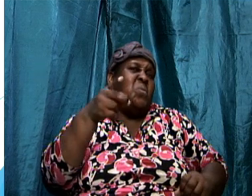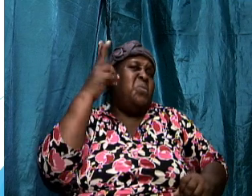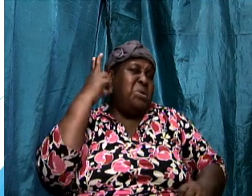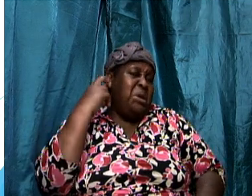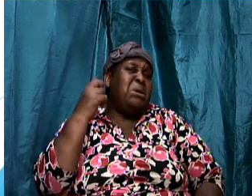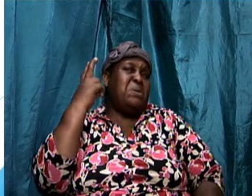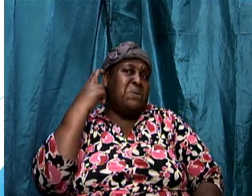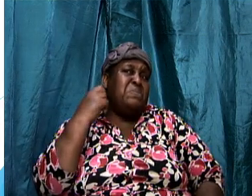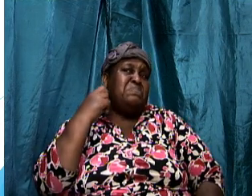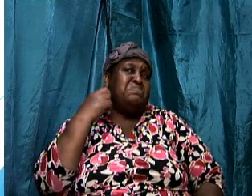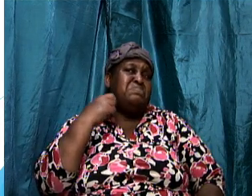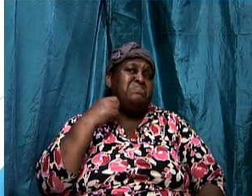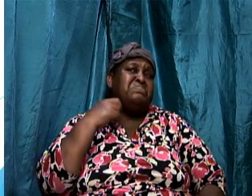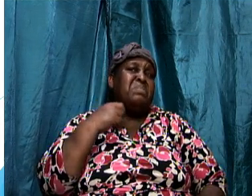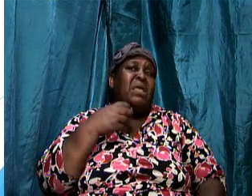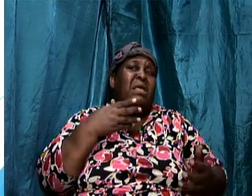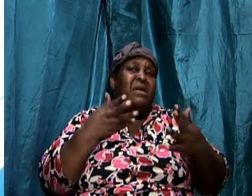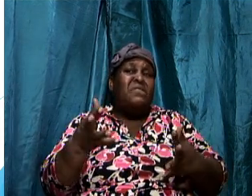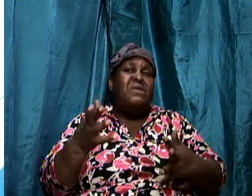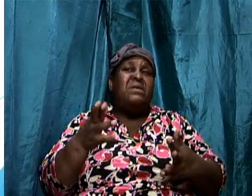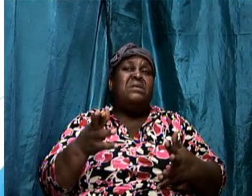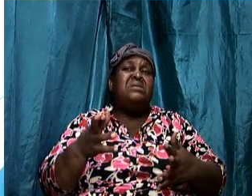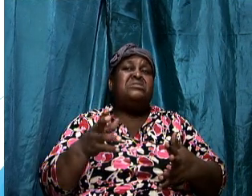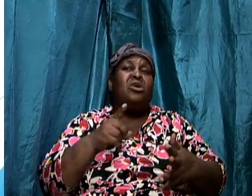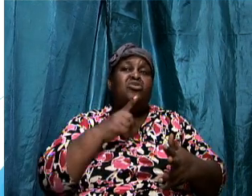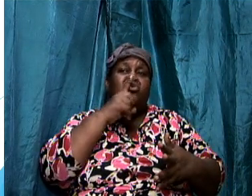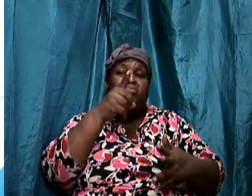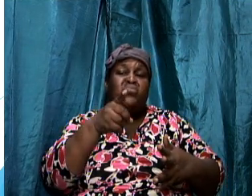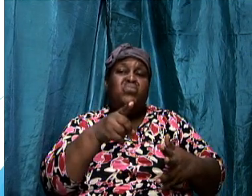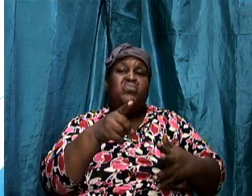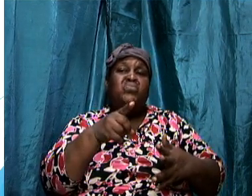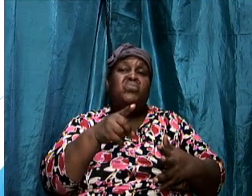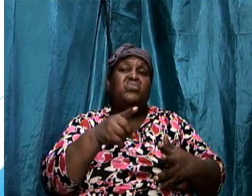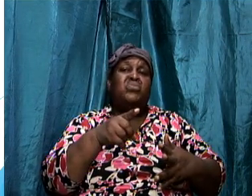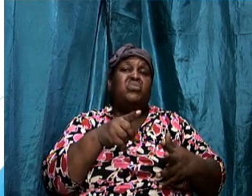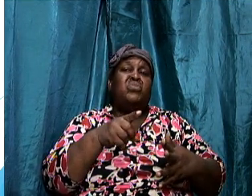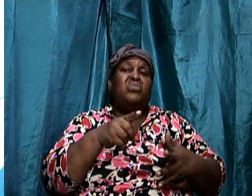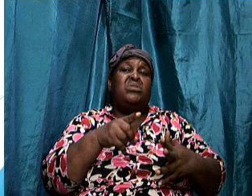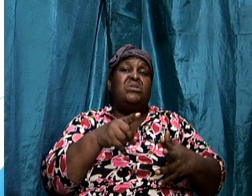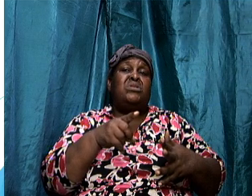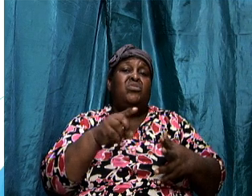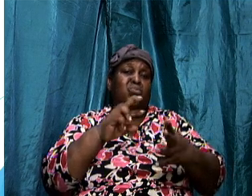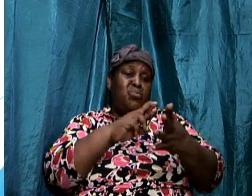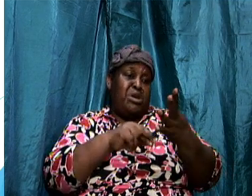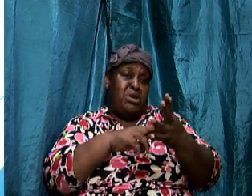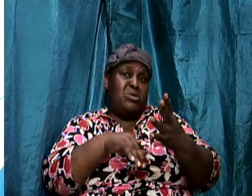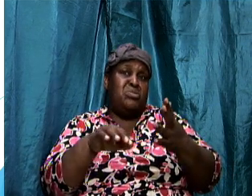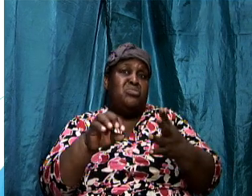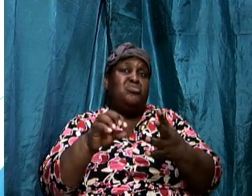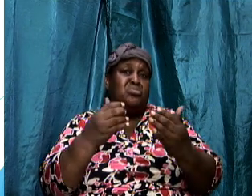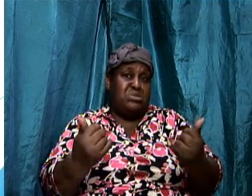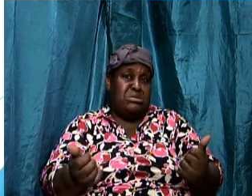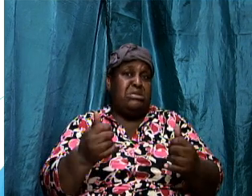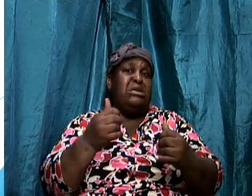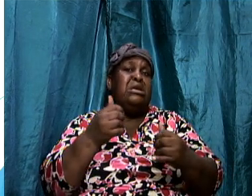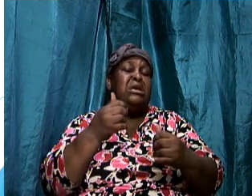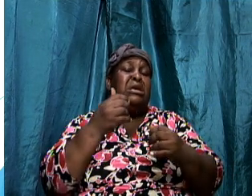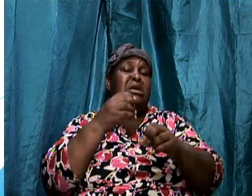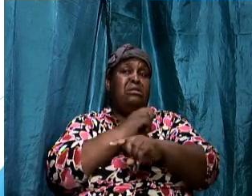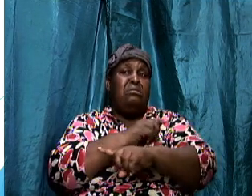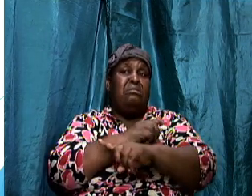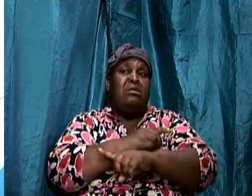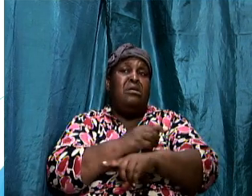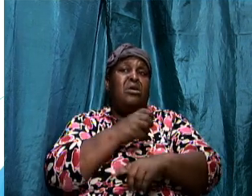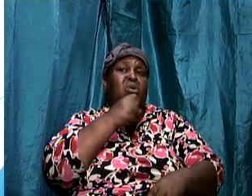and these are literal inscription that you can read even today in old greece if you